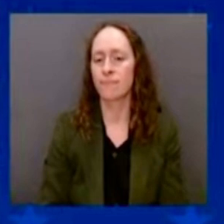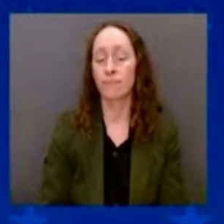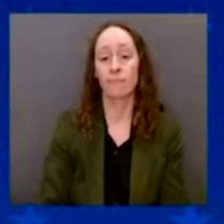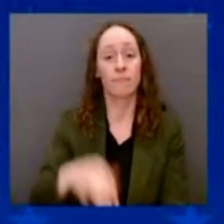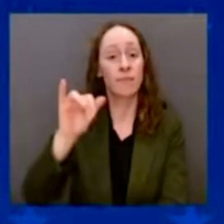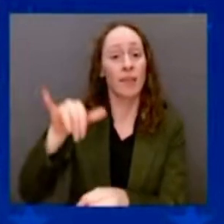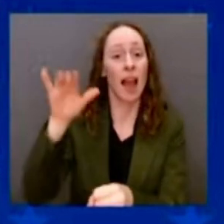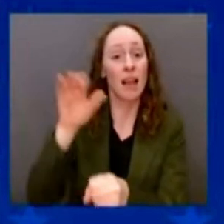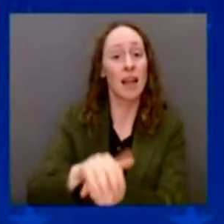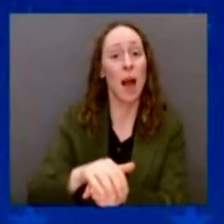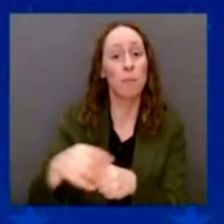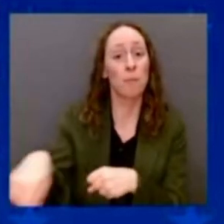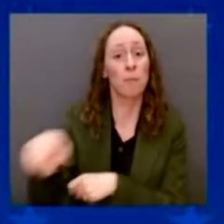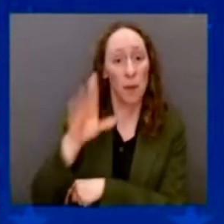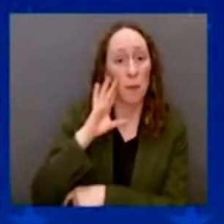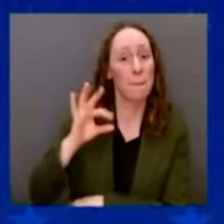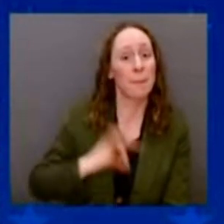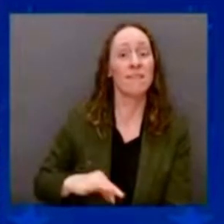Well,